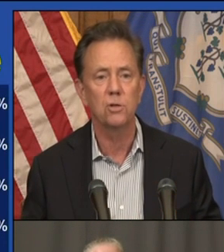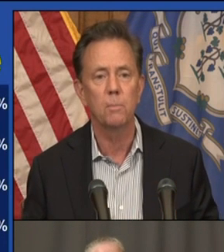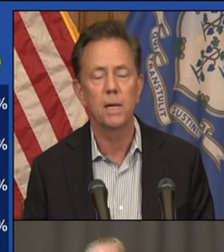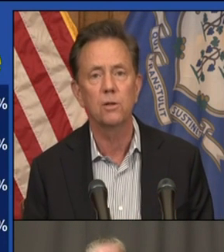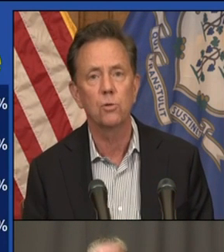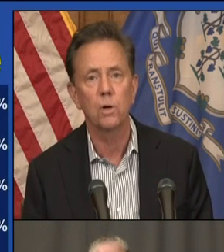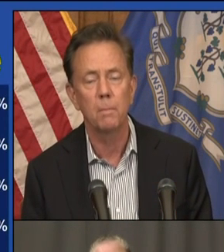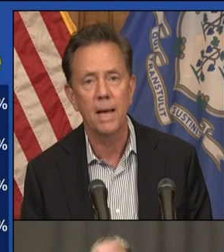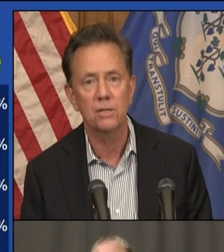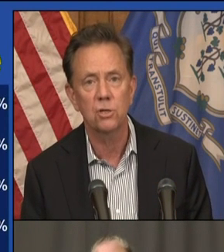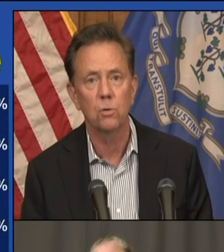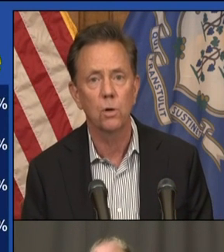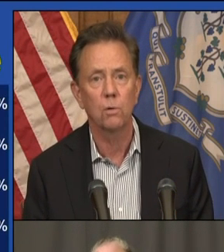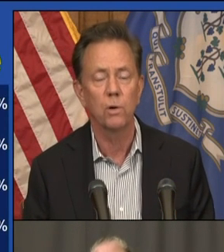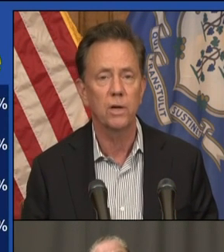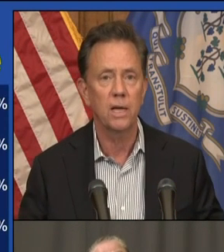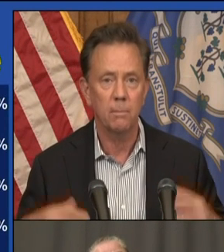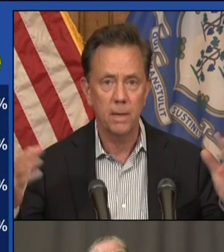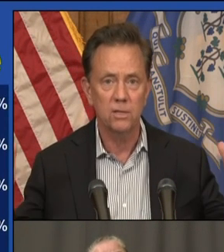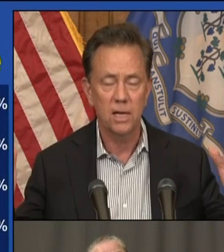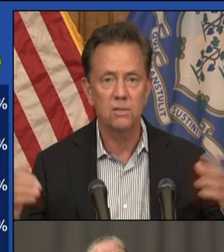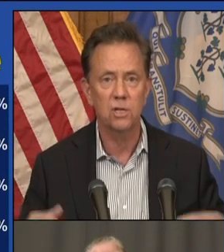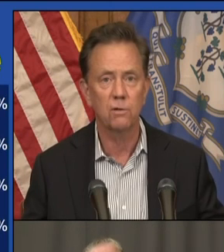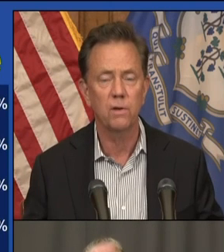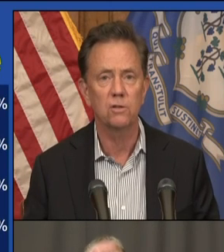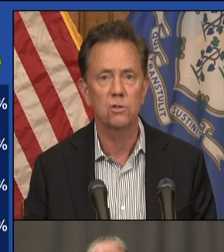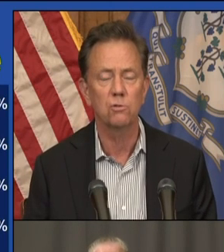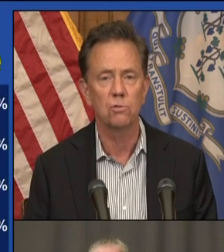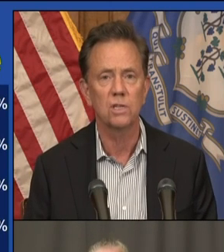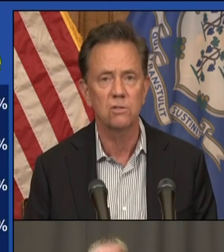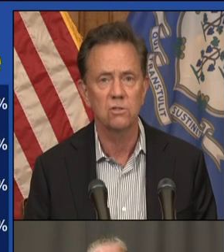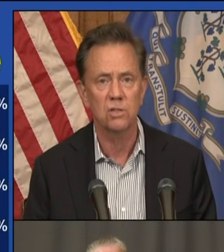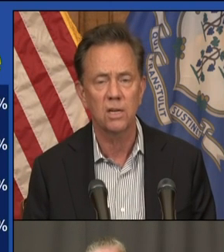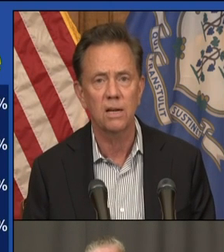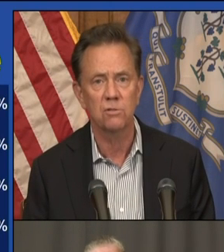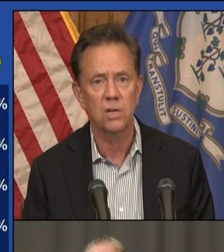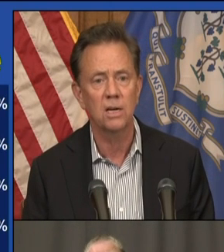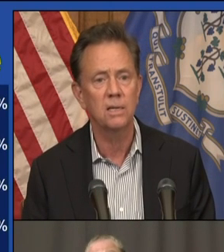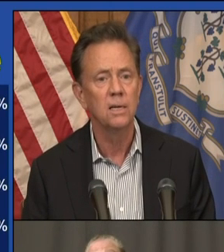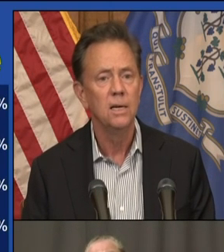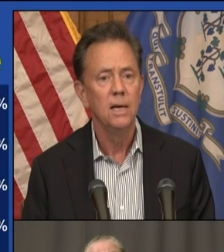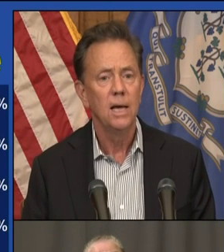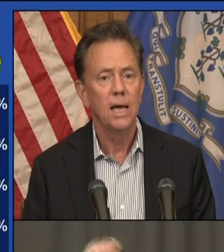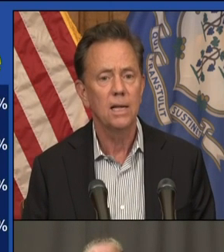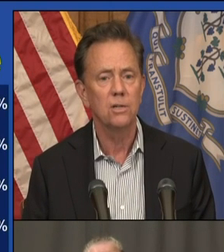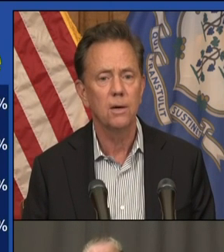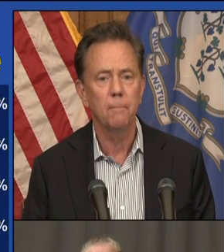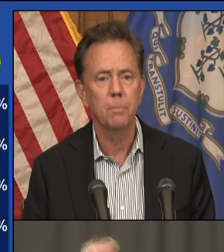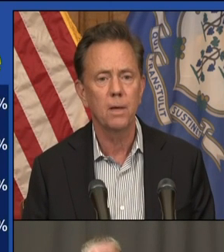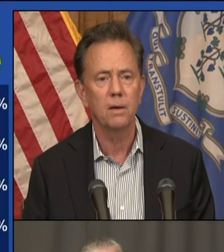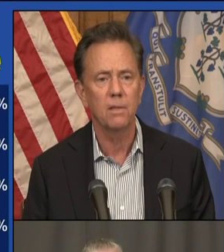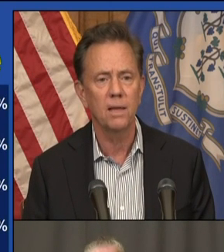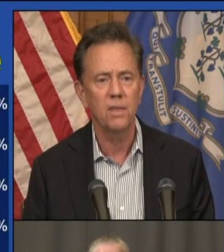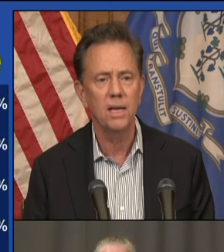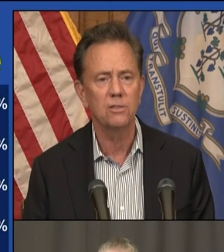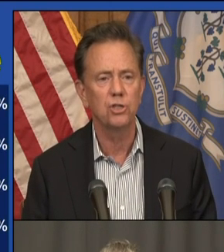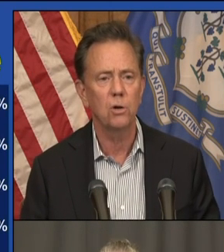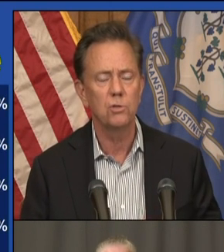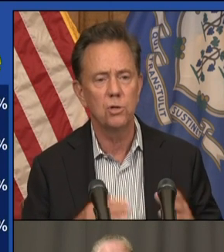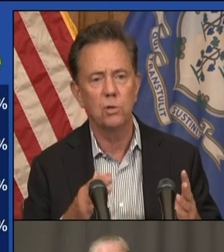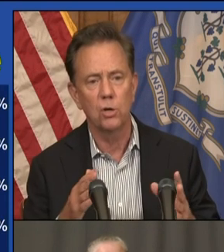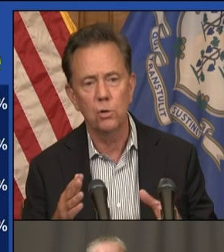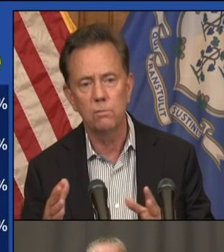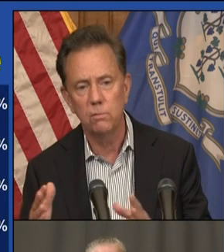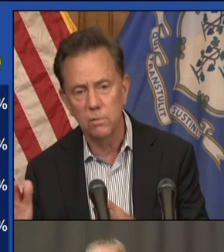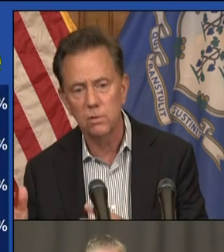in place our mandatory mask order where you can't maintain six feet of social distancing outside. And I think it